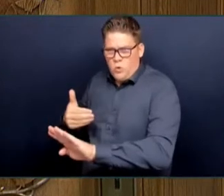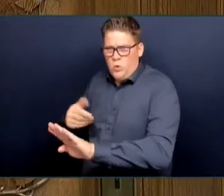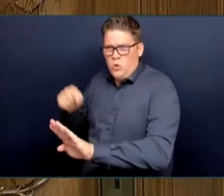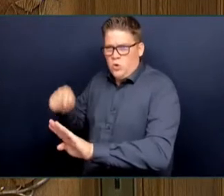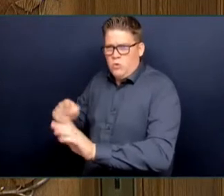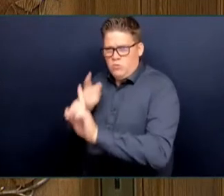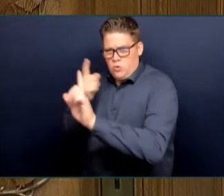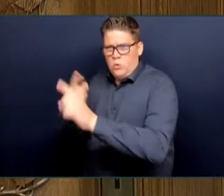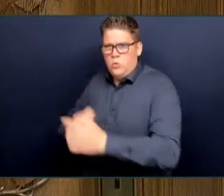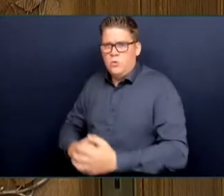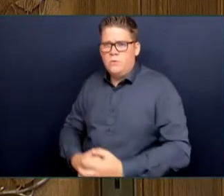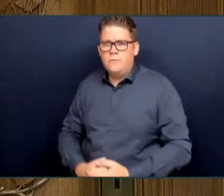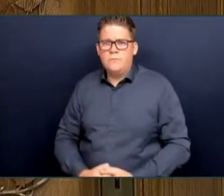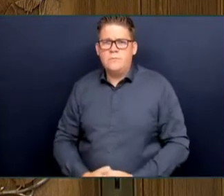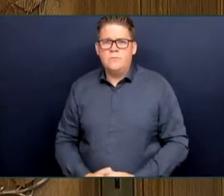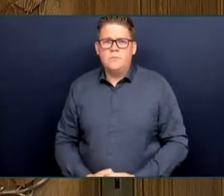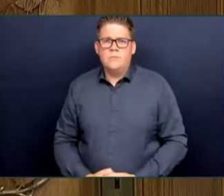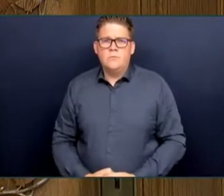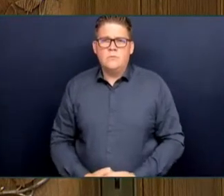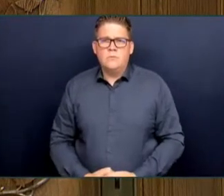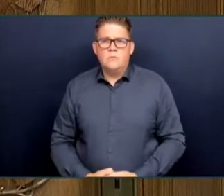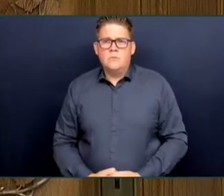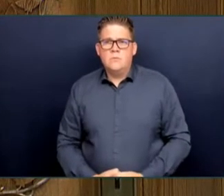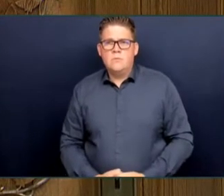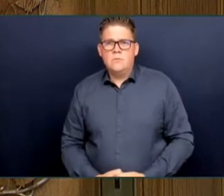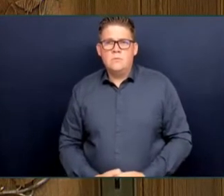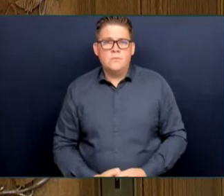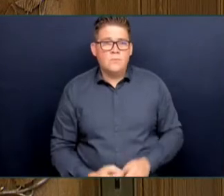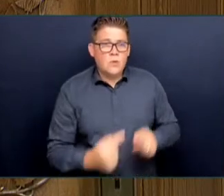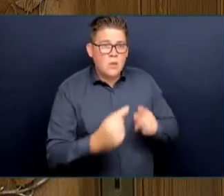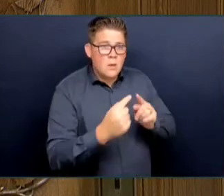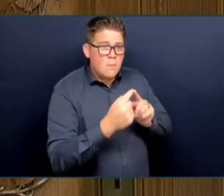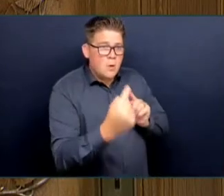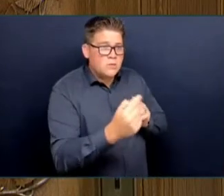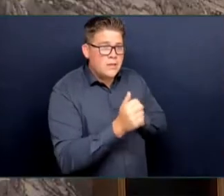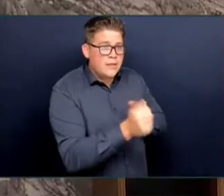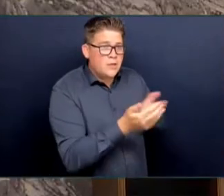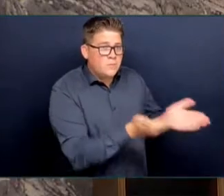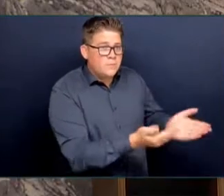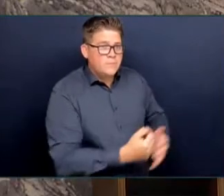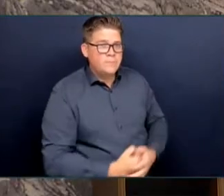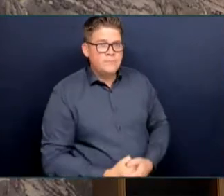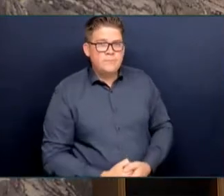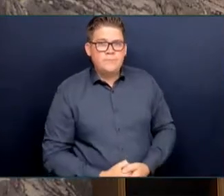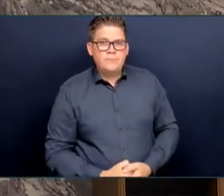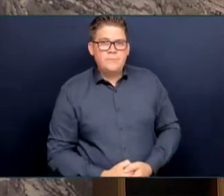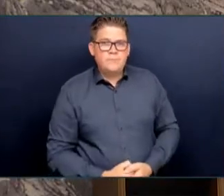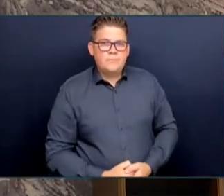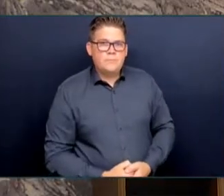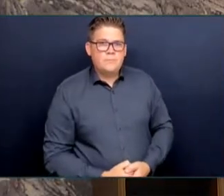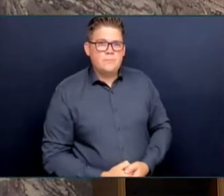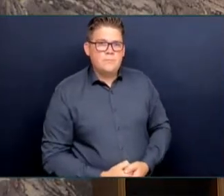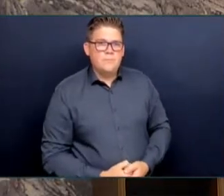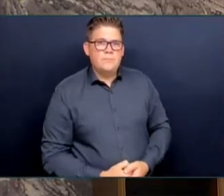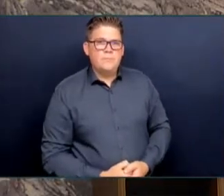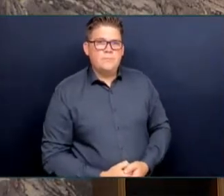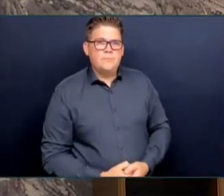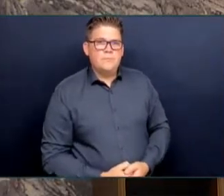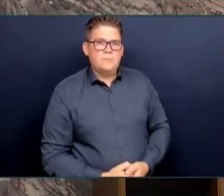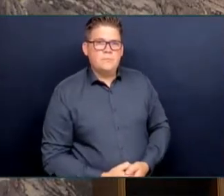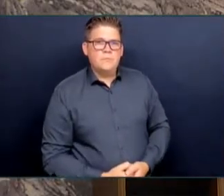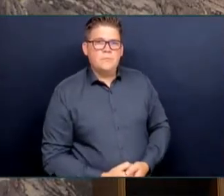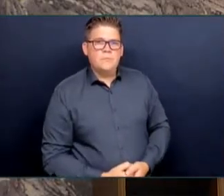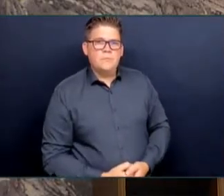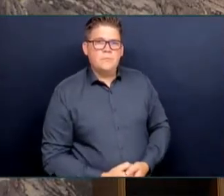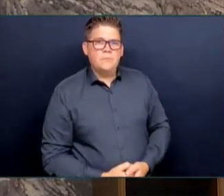Opposition, House Leader. Thank you, Mr. Speaker. Well, British Columbians don't believe the Attorney General's false indignation when he blames Bill C-75 for the chaos